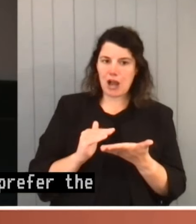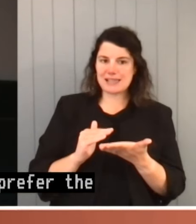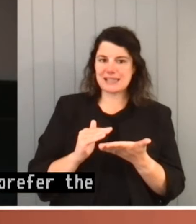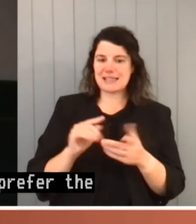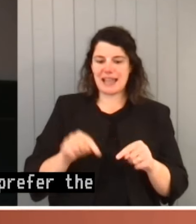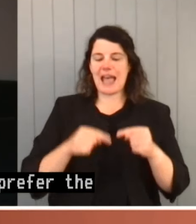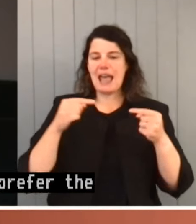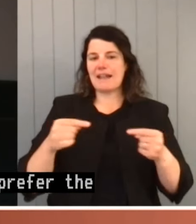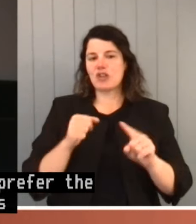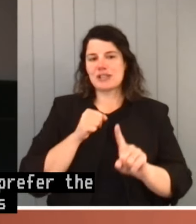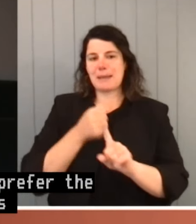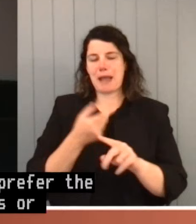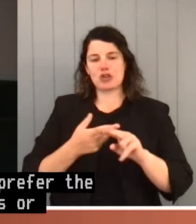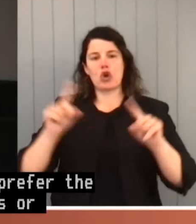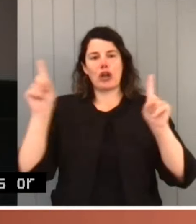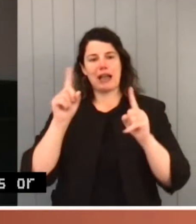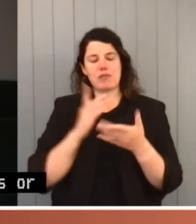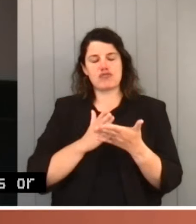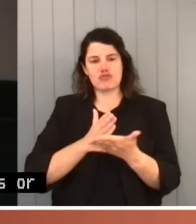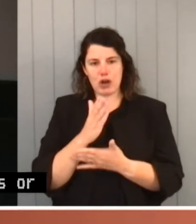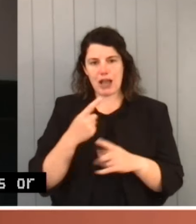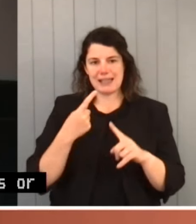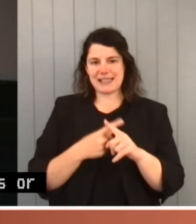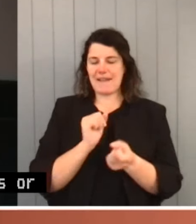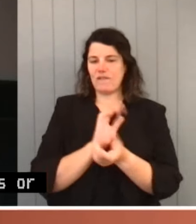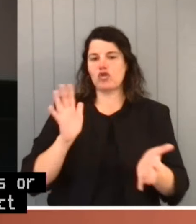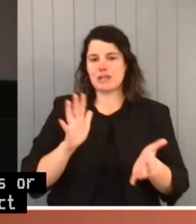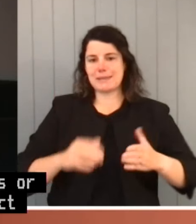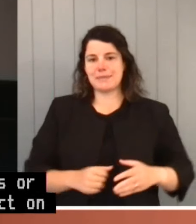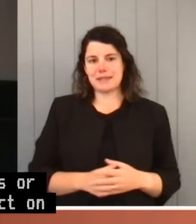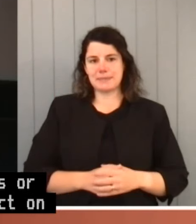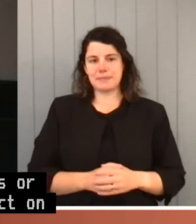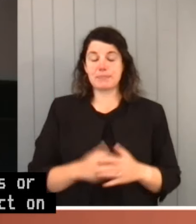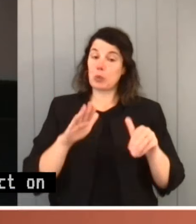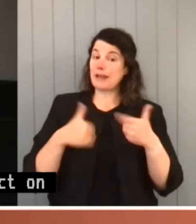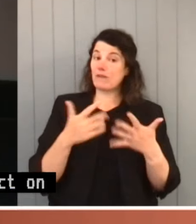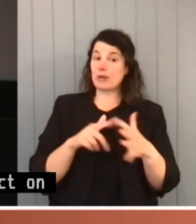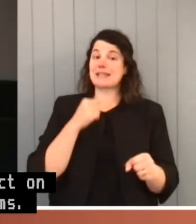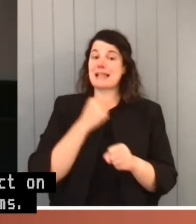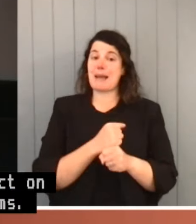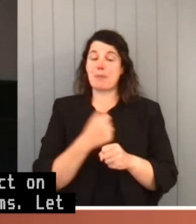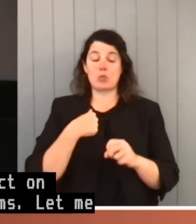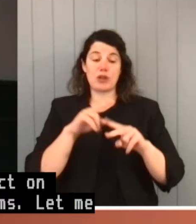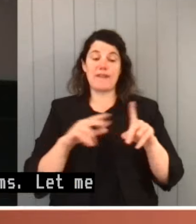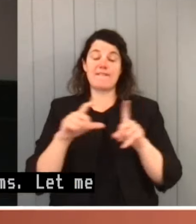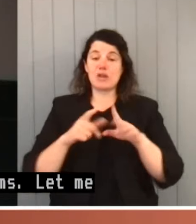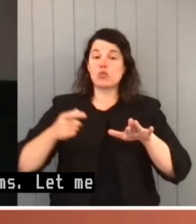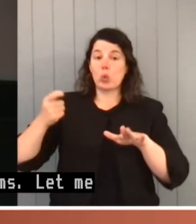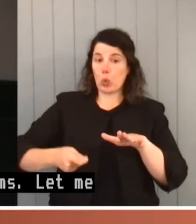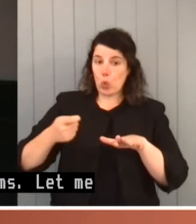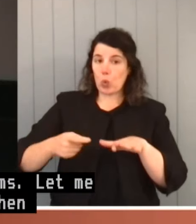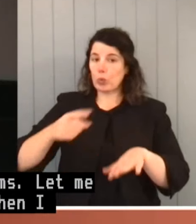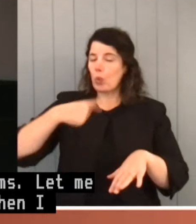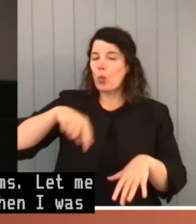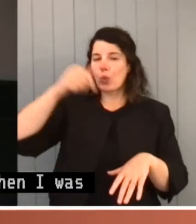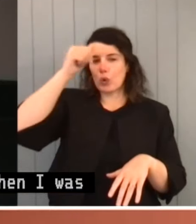on existing rights and freedoms. Let me give you an example from when I was on the federal court. We're all familiar now with the character